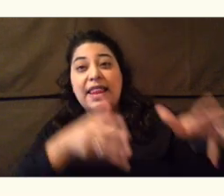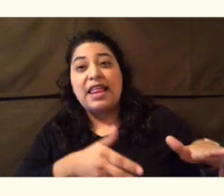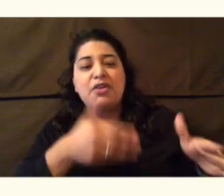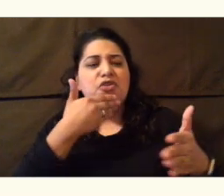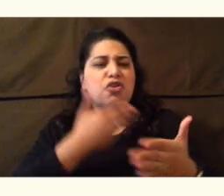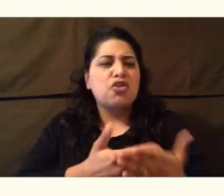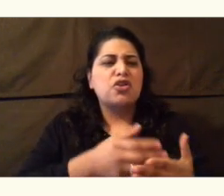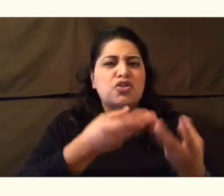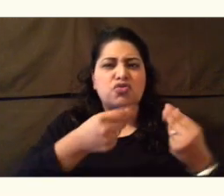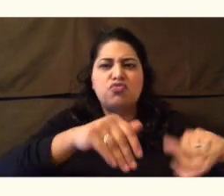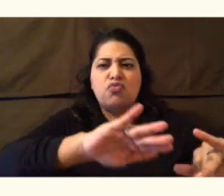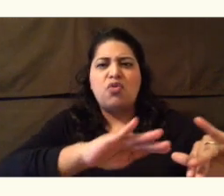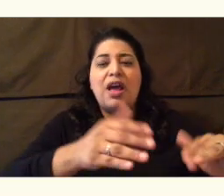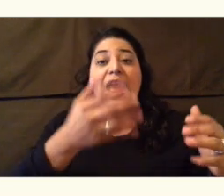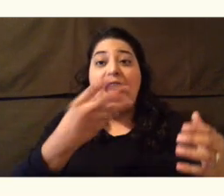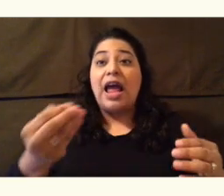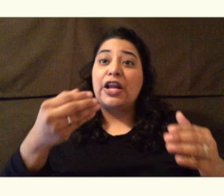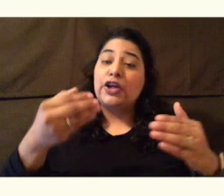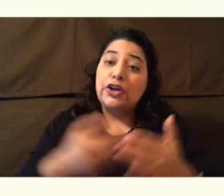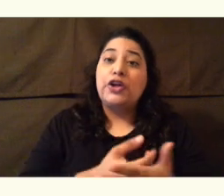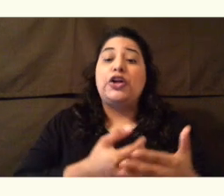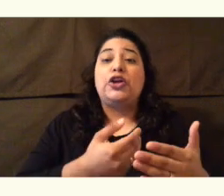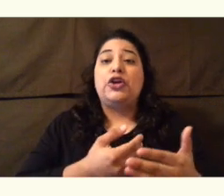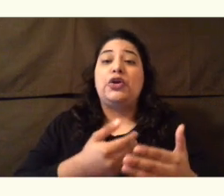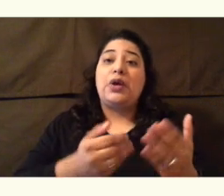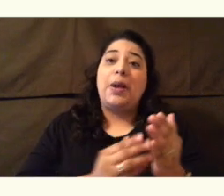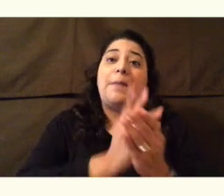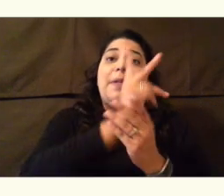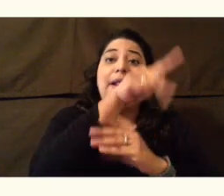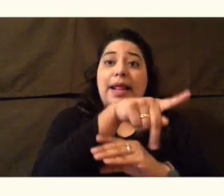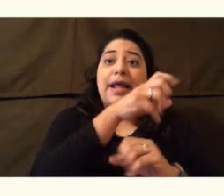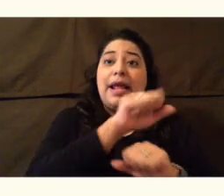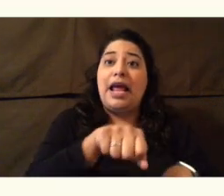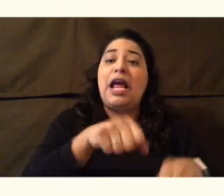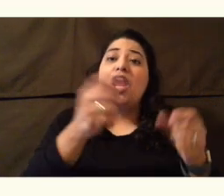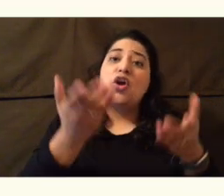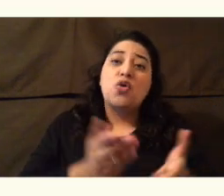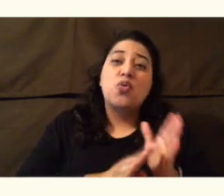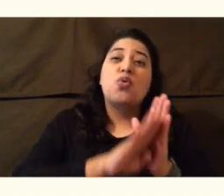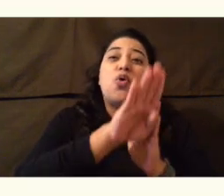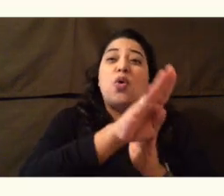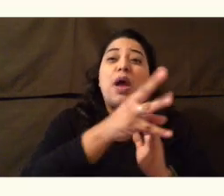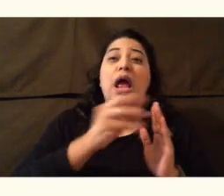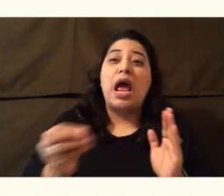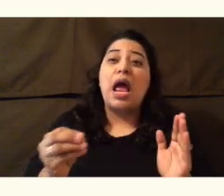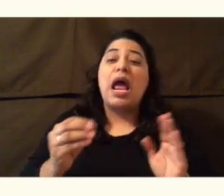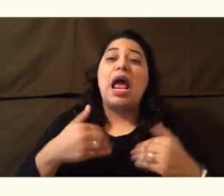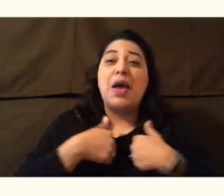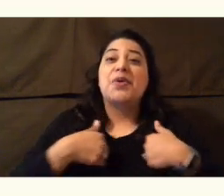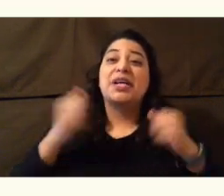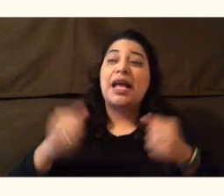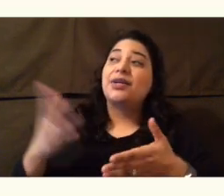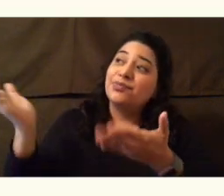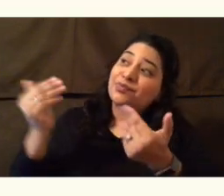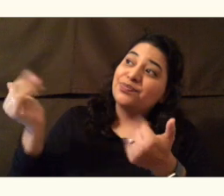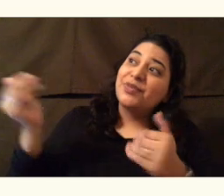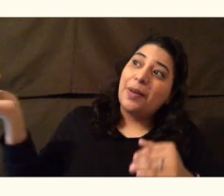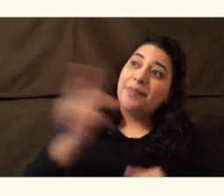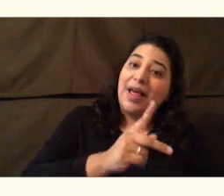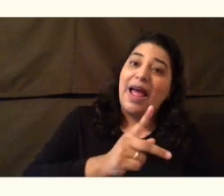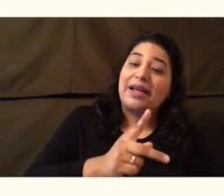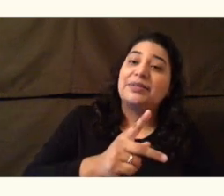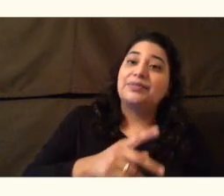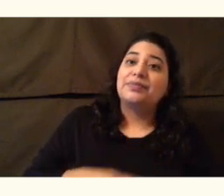and animals can move back. Earth is always changing. Sometimes these changes are